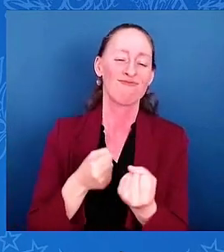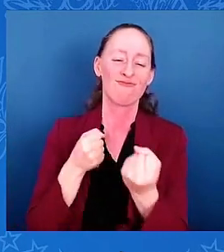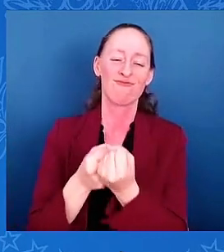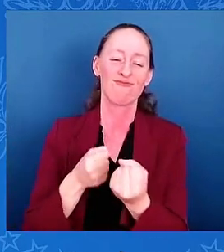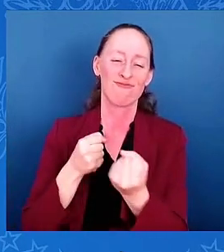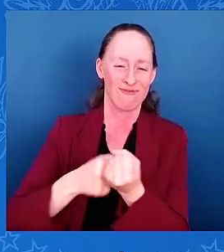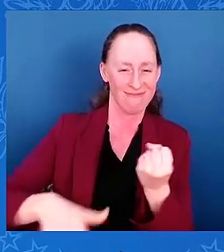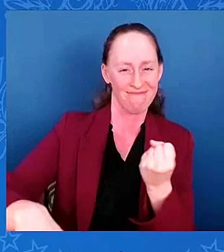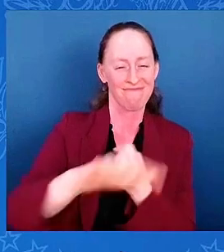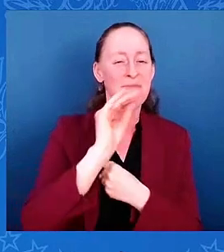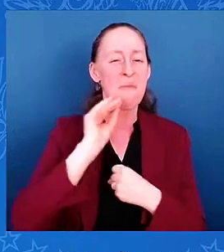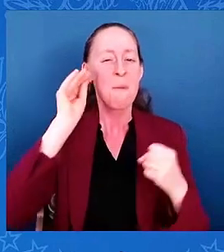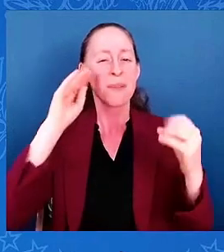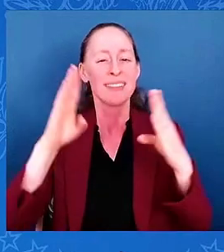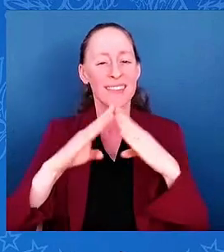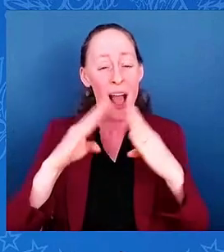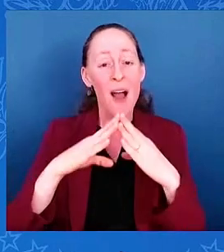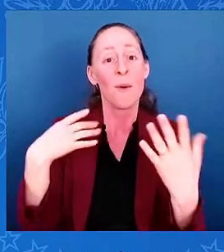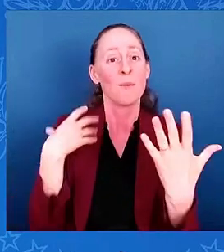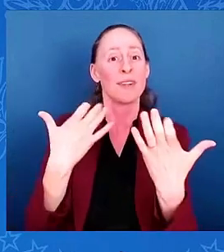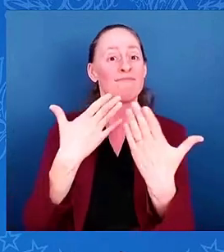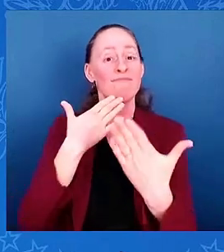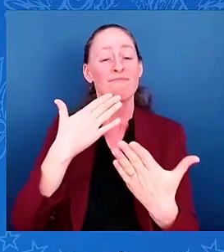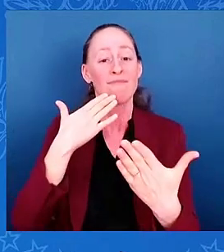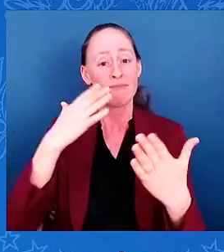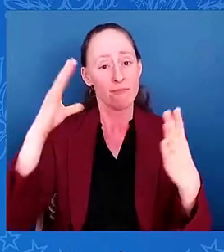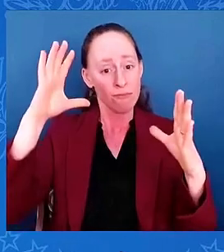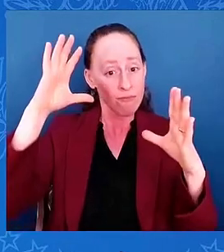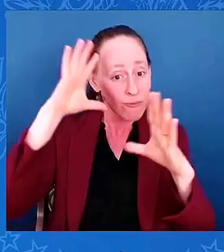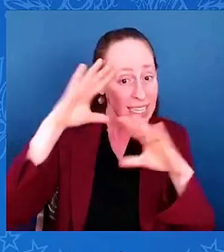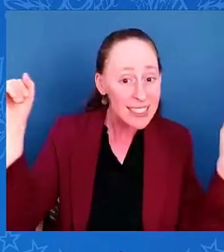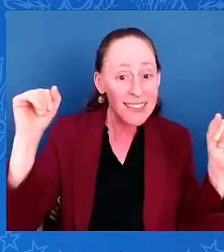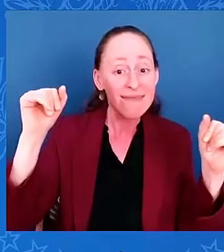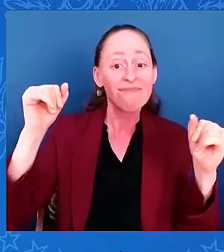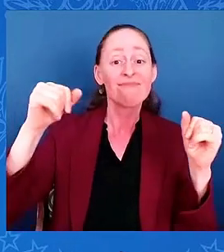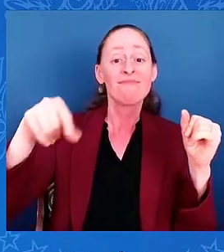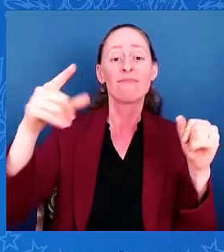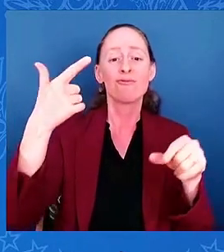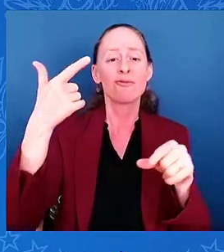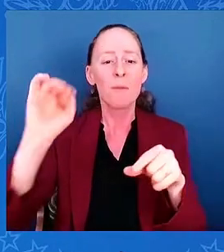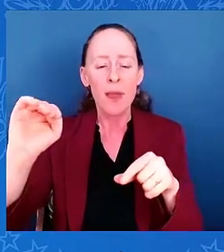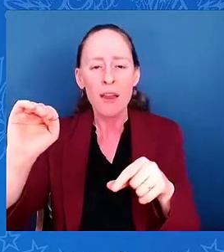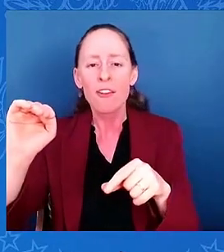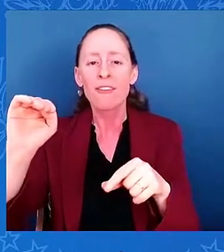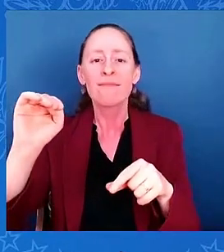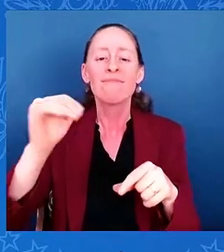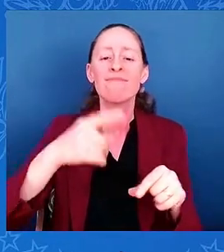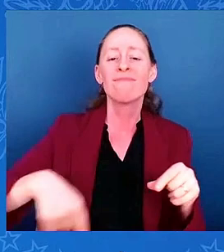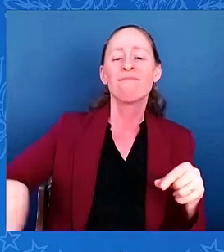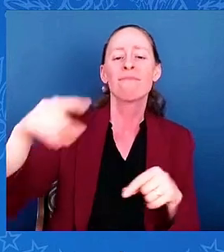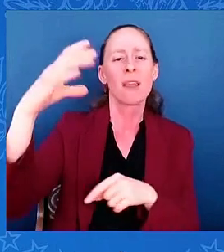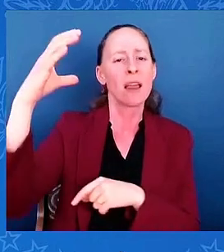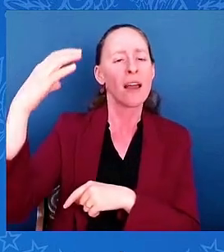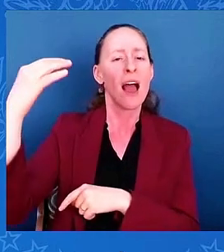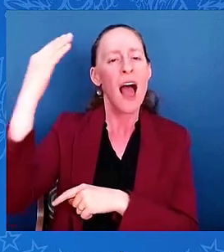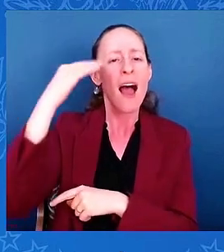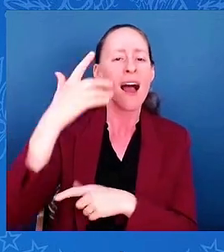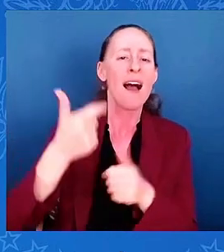Manager Brett Veach, and Head Coach Andy Reid. That is a Hall of Fame leadership team.